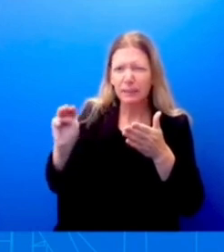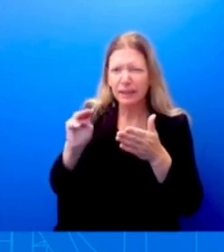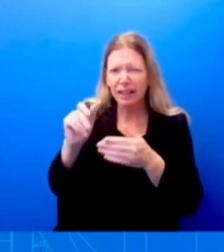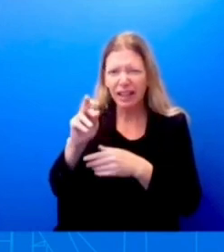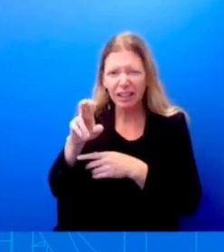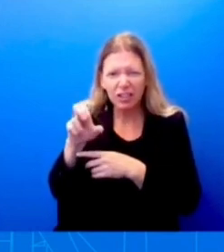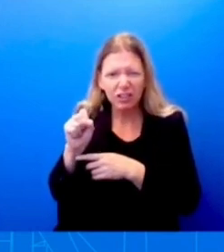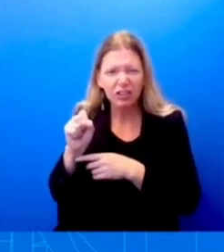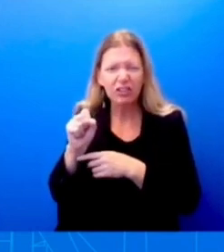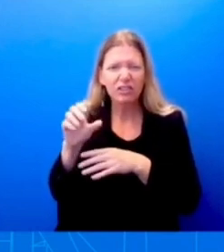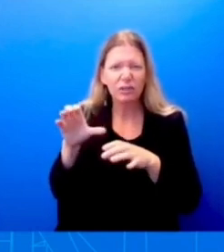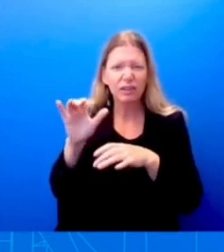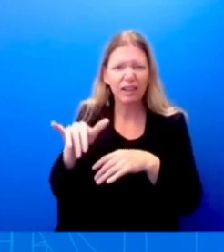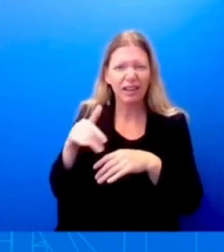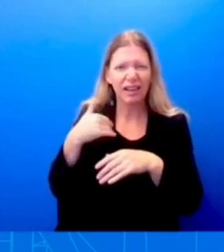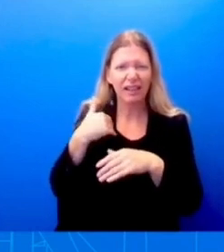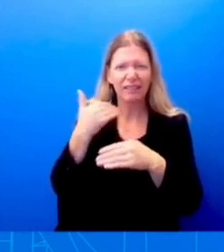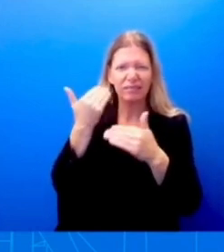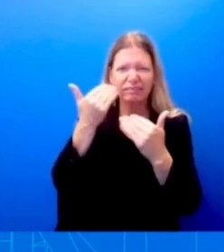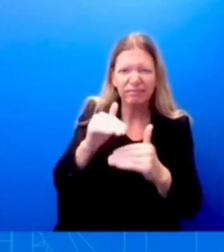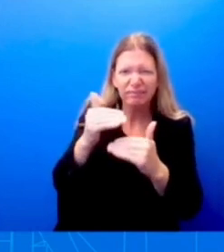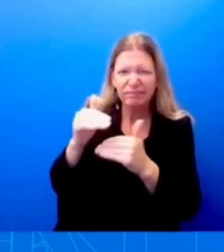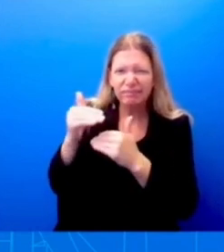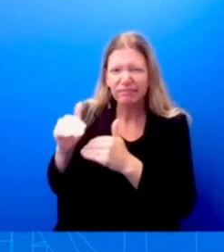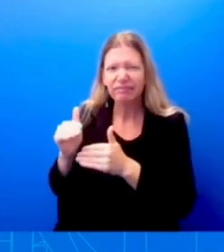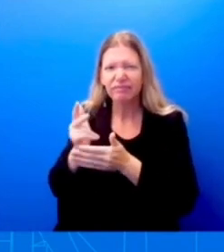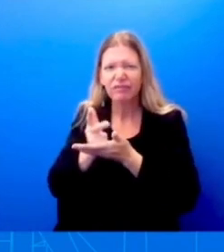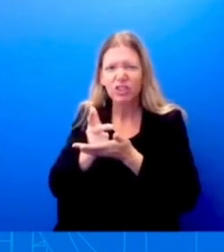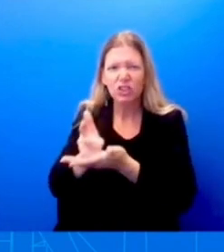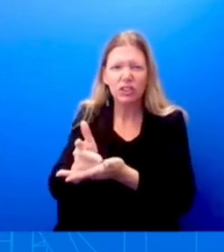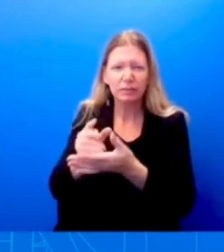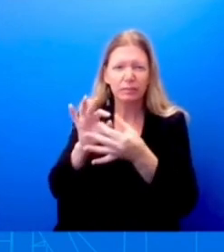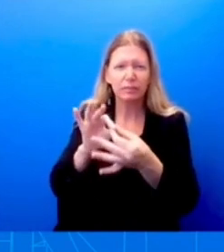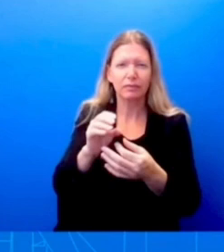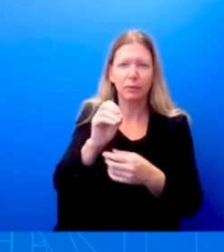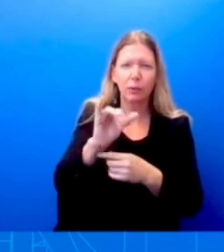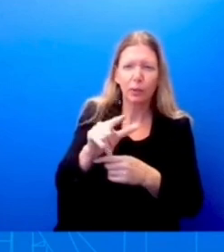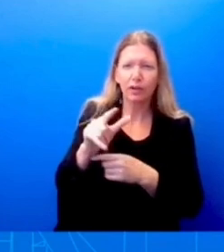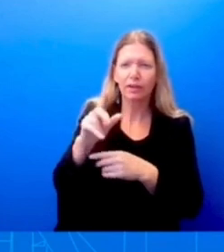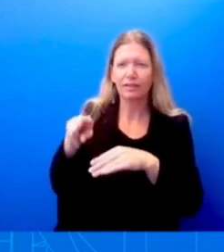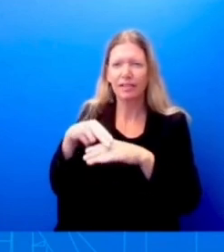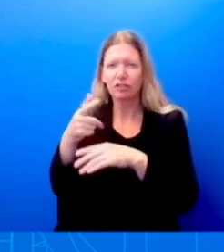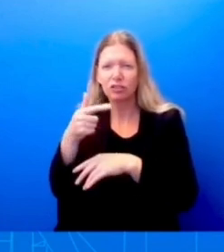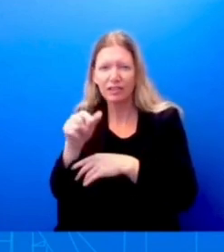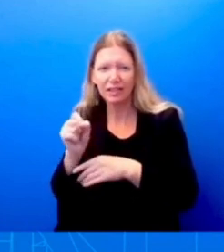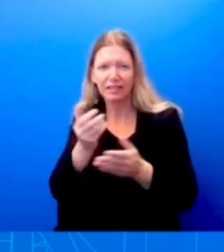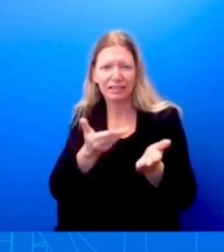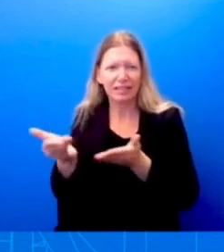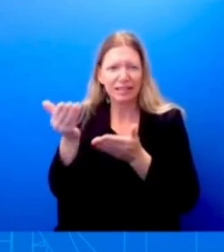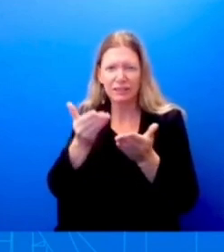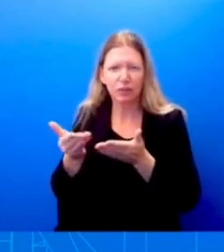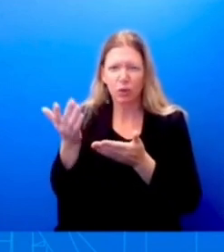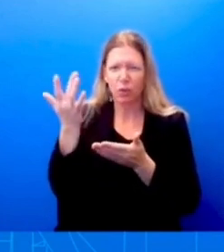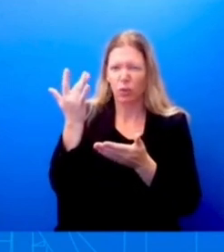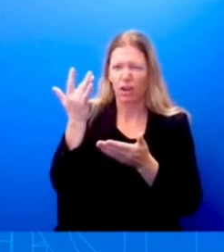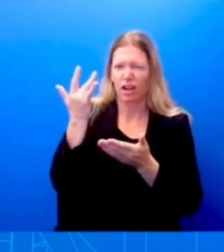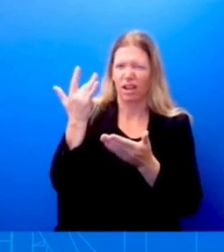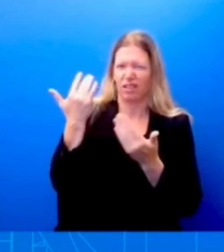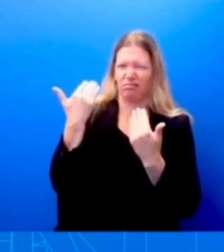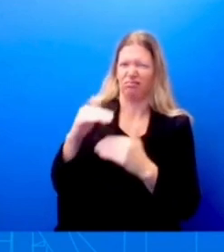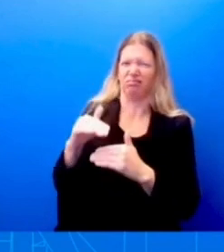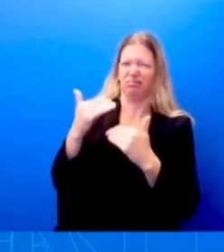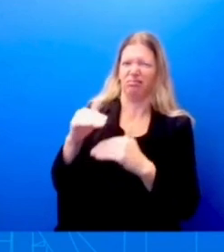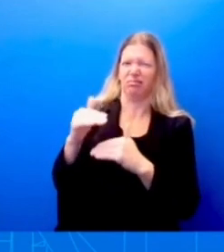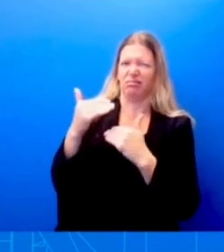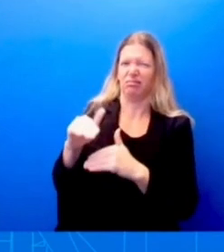to deliver those products. Why constrict, continue to constrict the U.S. Energy industry? Meaning in